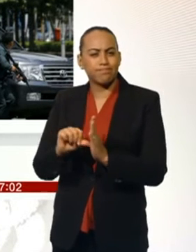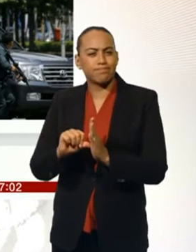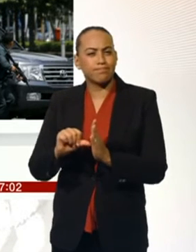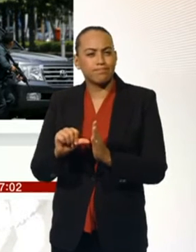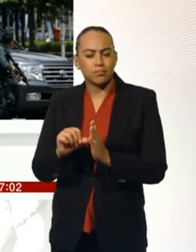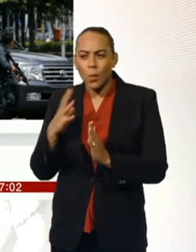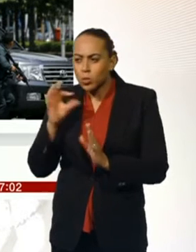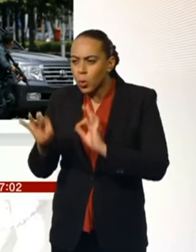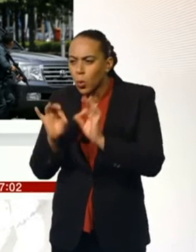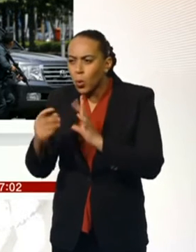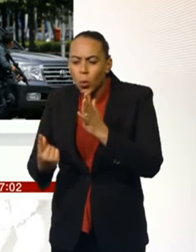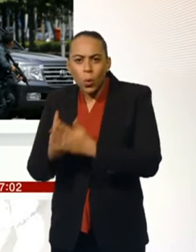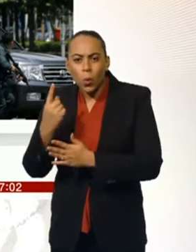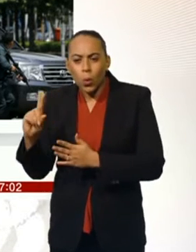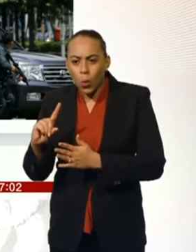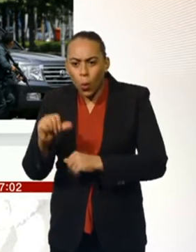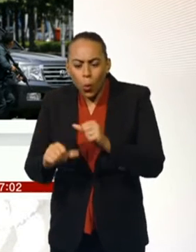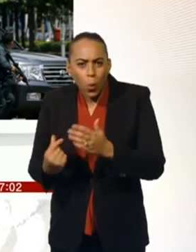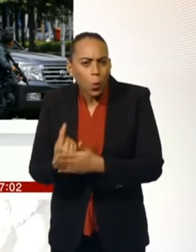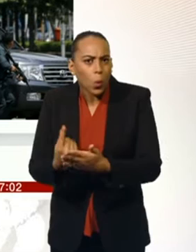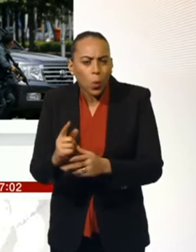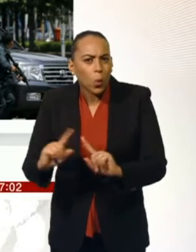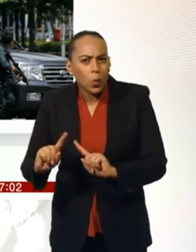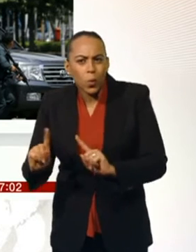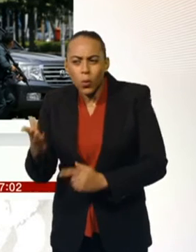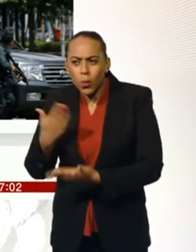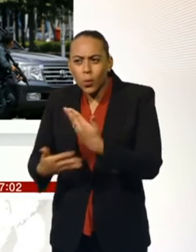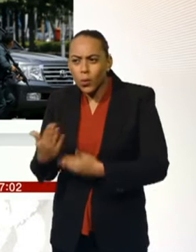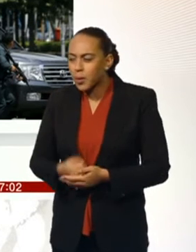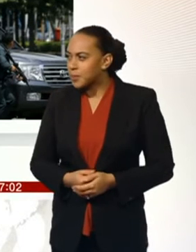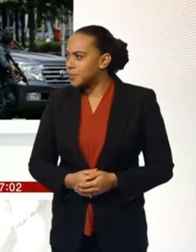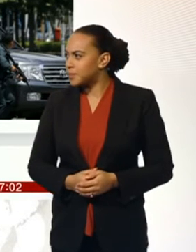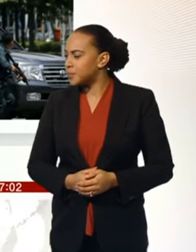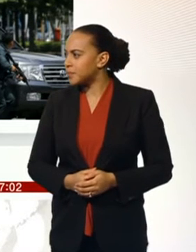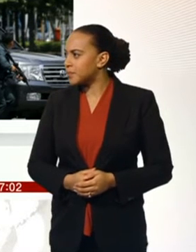to check, Kiki, about the sequence of events that unfolded just over an hour ago.